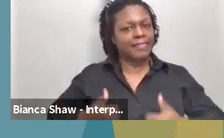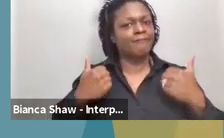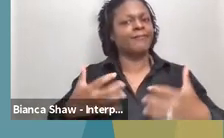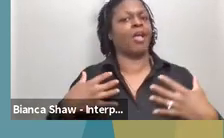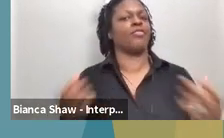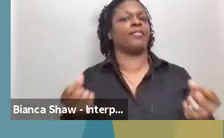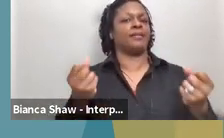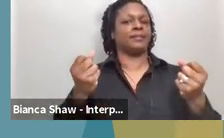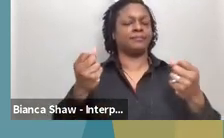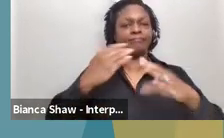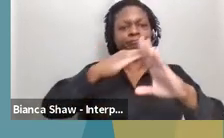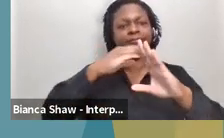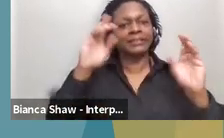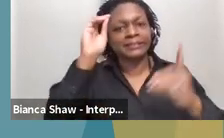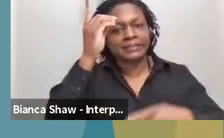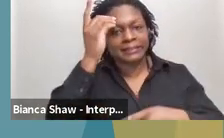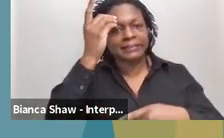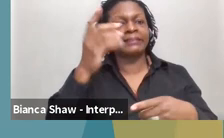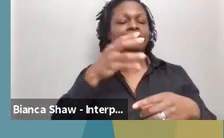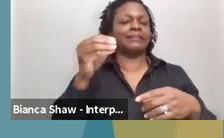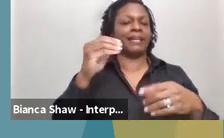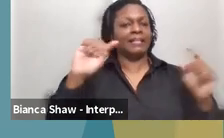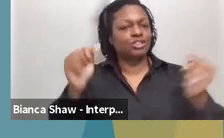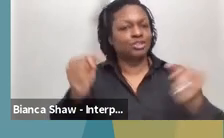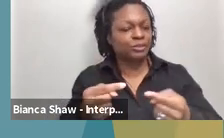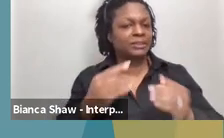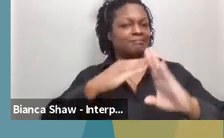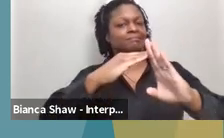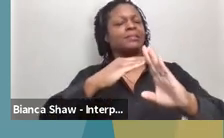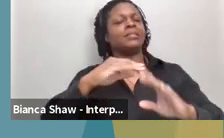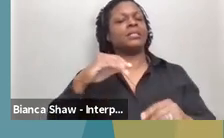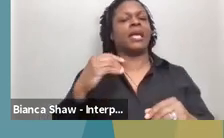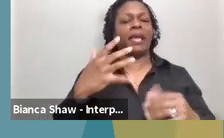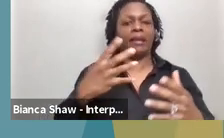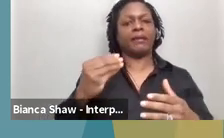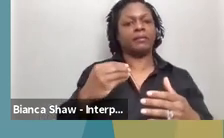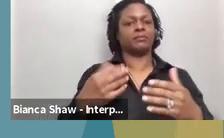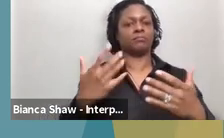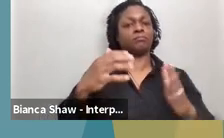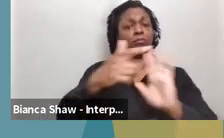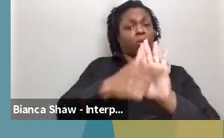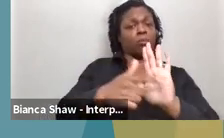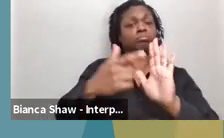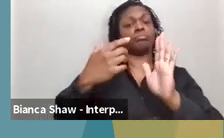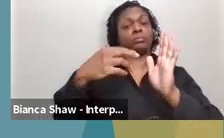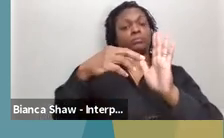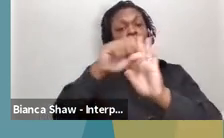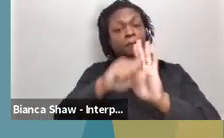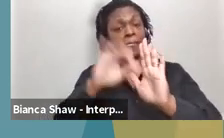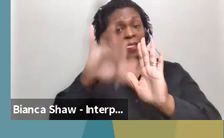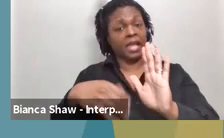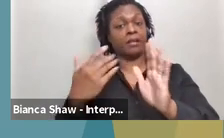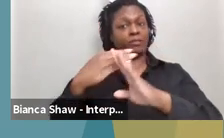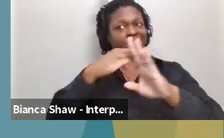sharing vital information, and assuring preventative service to uninsured and undeserved individuals and